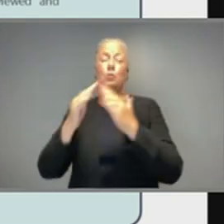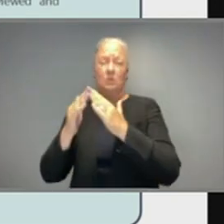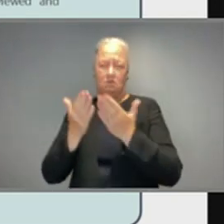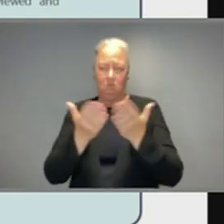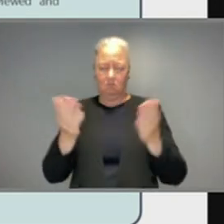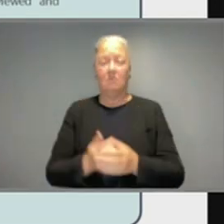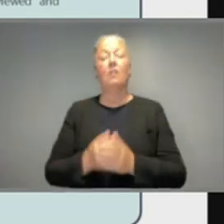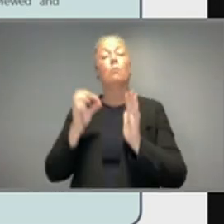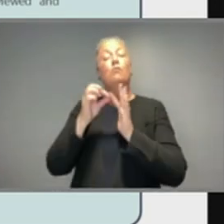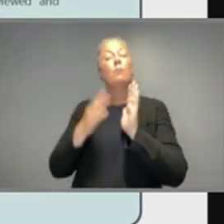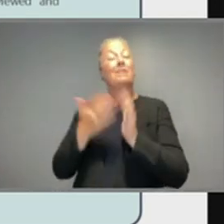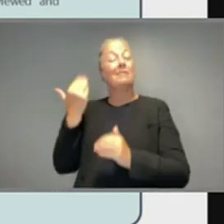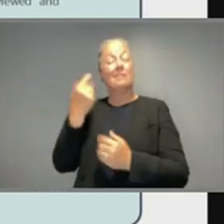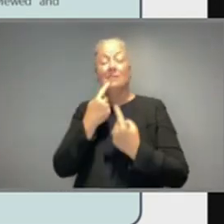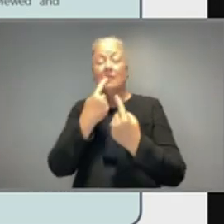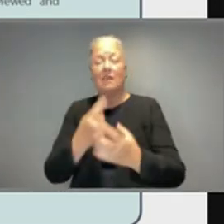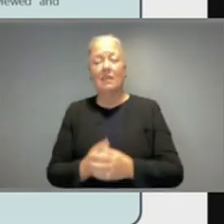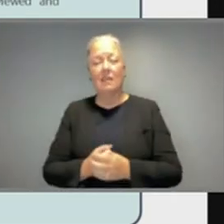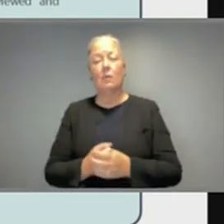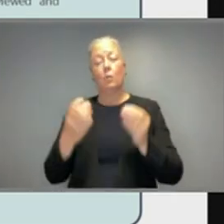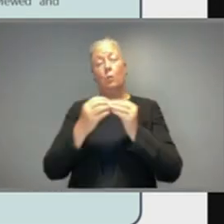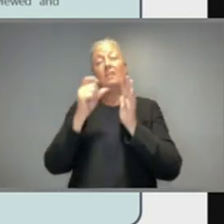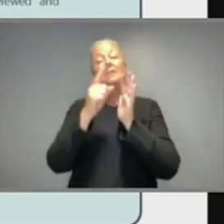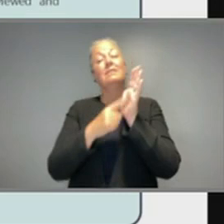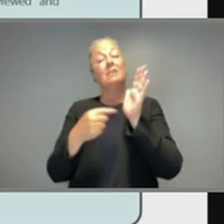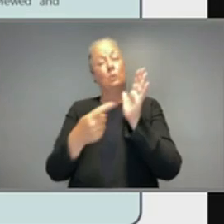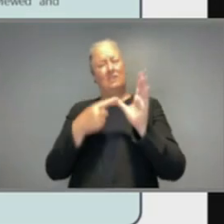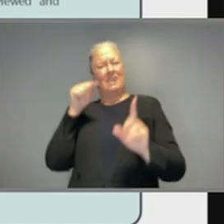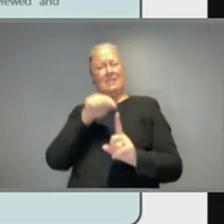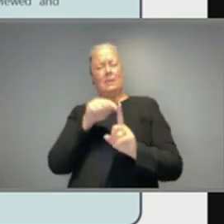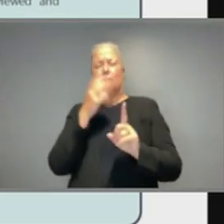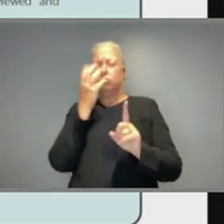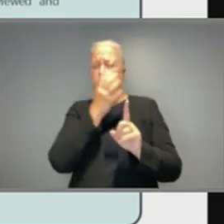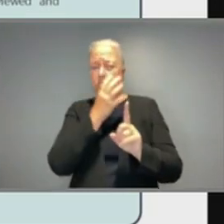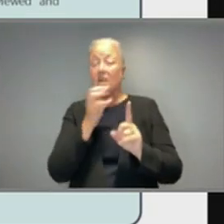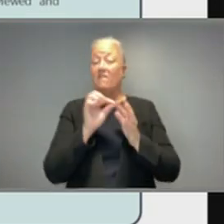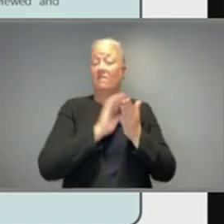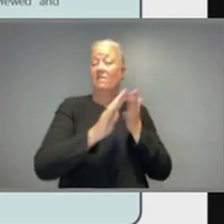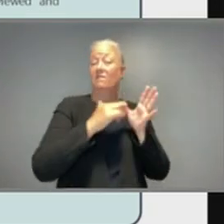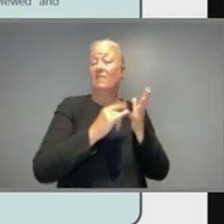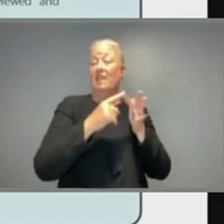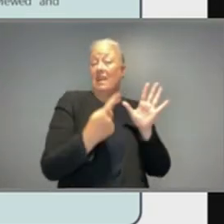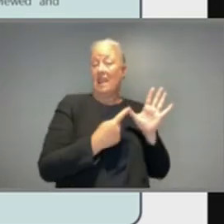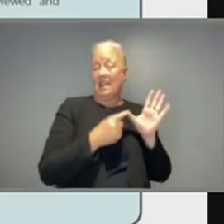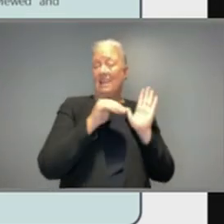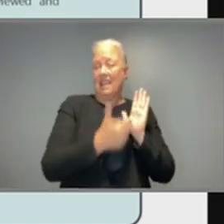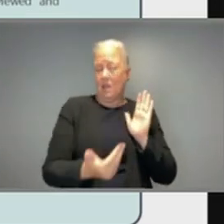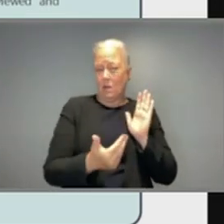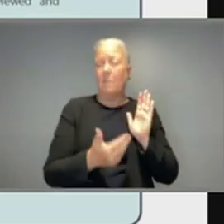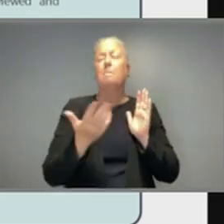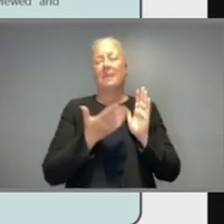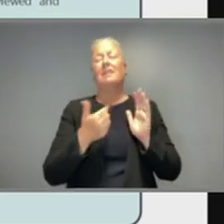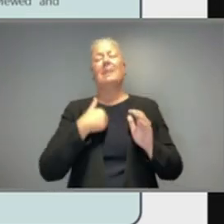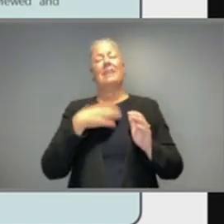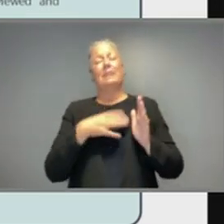mentioned, the experience with Delta has shown that under phase A at the present time, lockdowns should be optimally